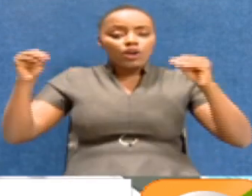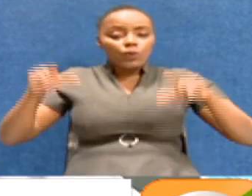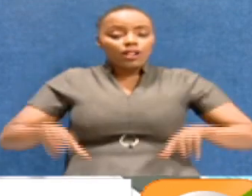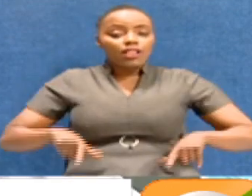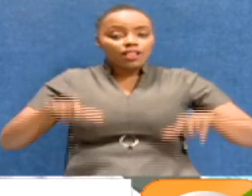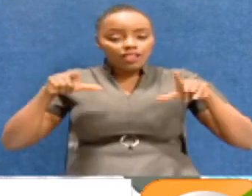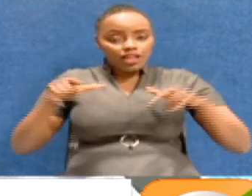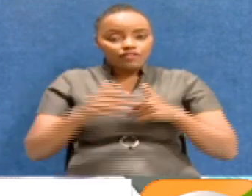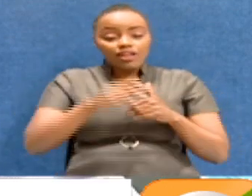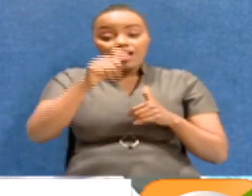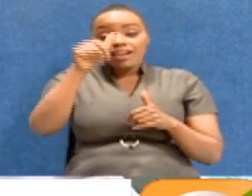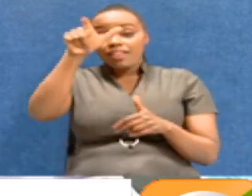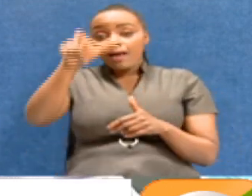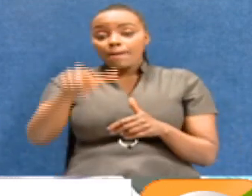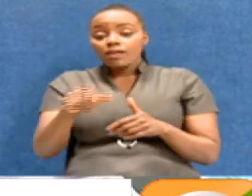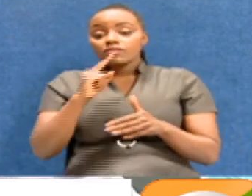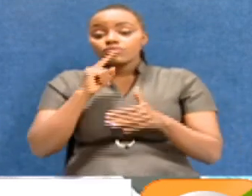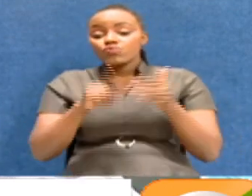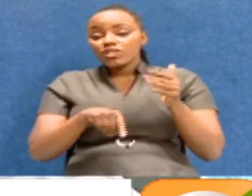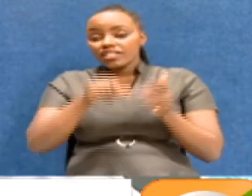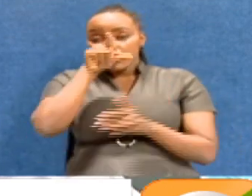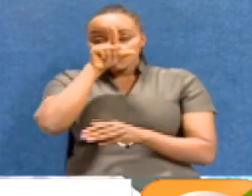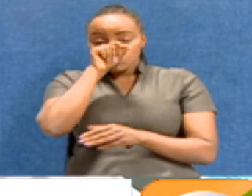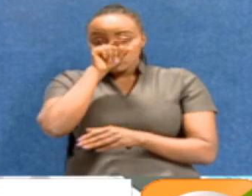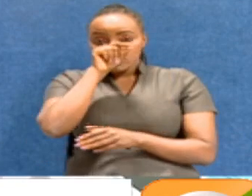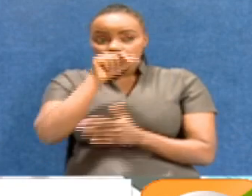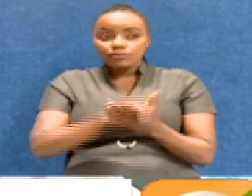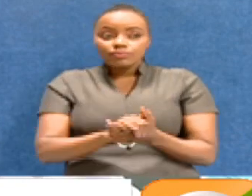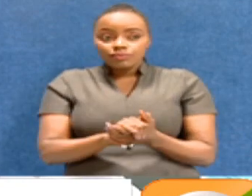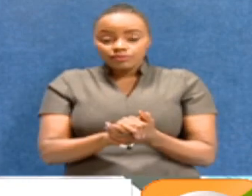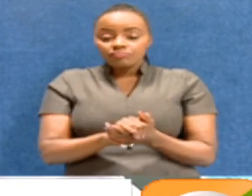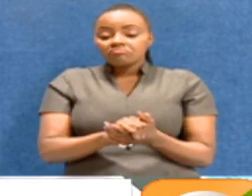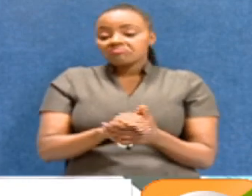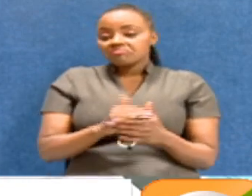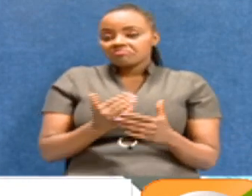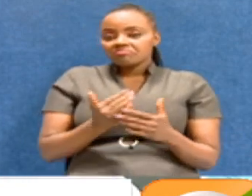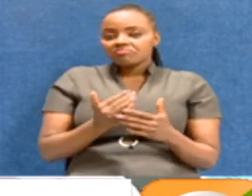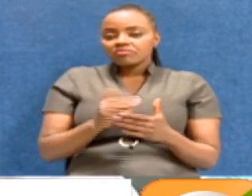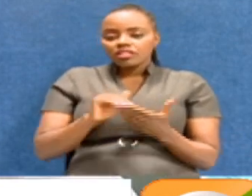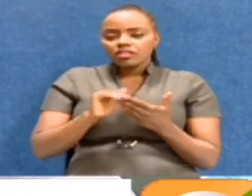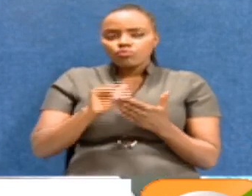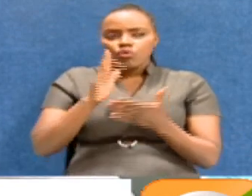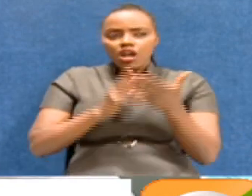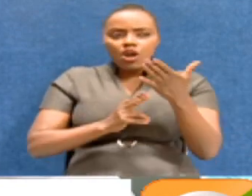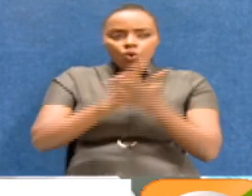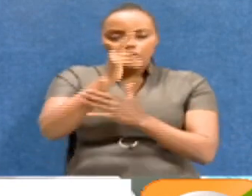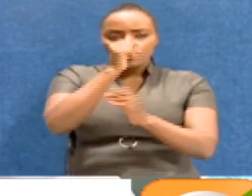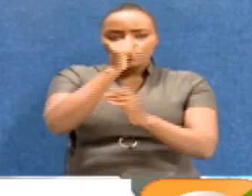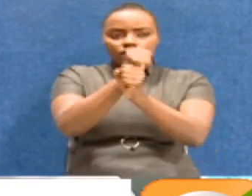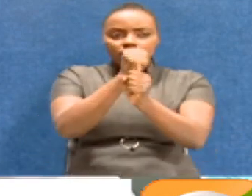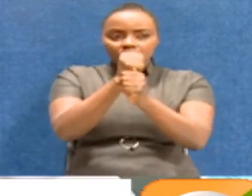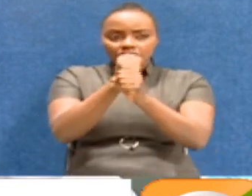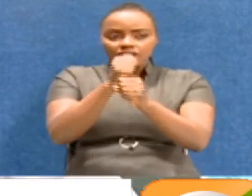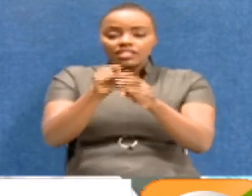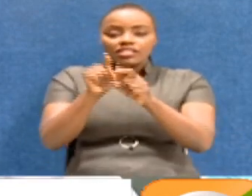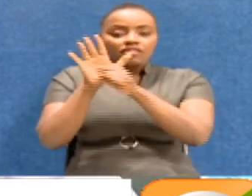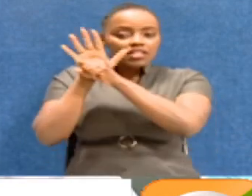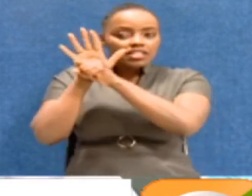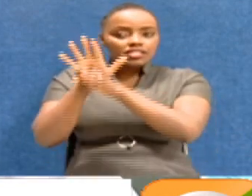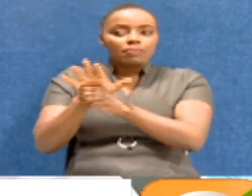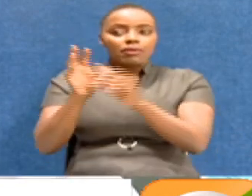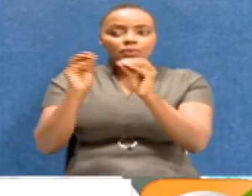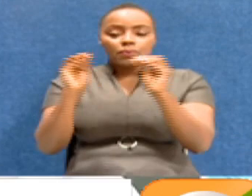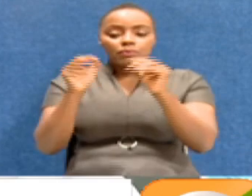All right. Let's see what else you're saying here on Twitter real quick. Jip Masco says he was more honest at work and did not discriminate